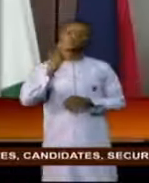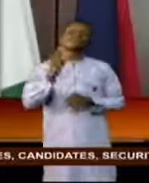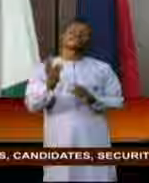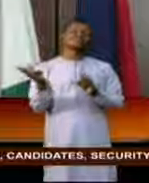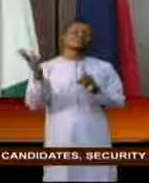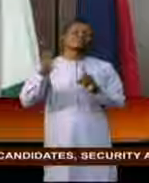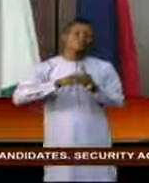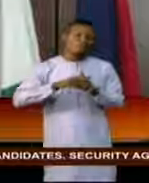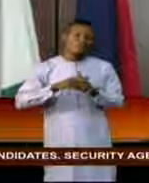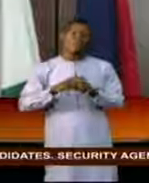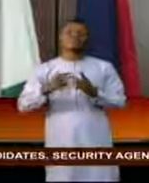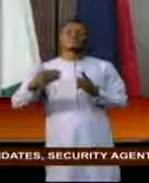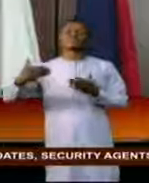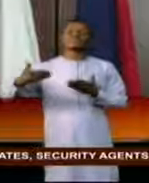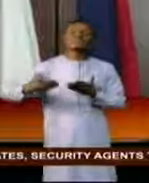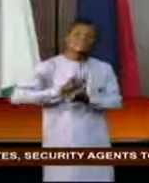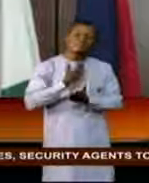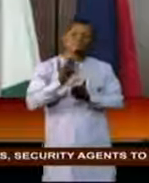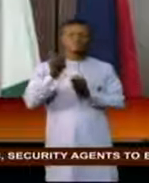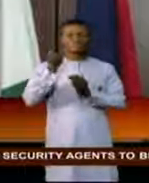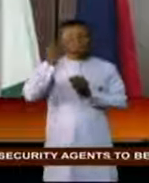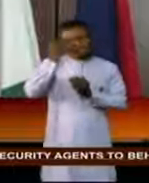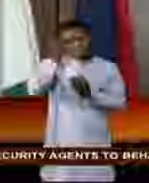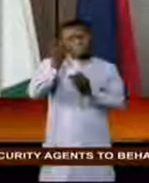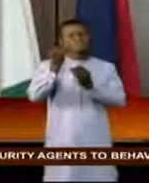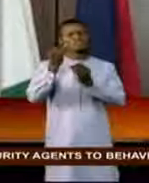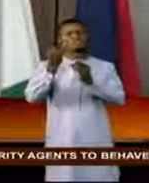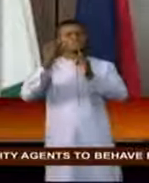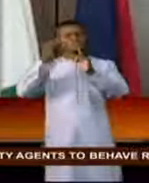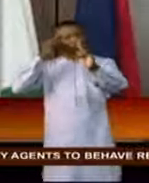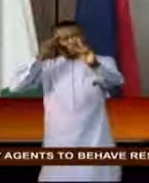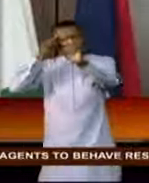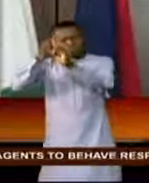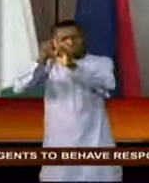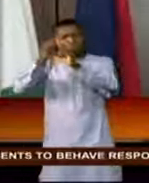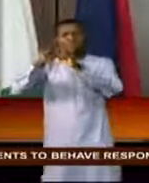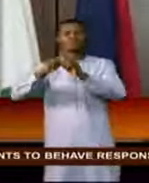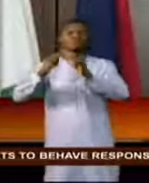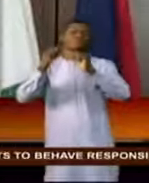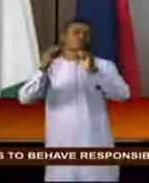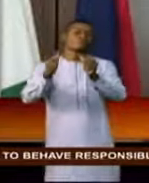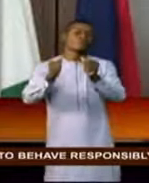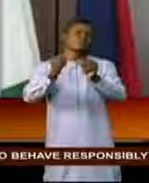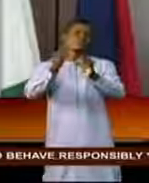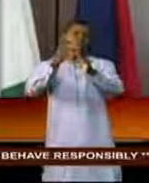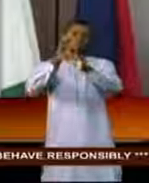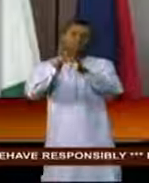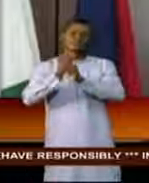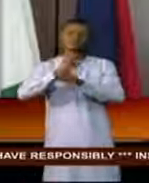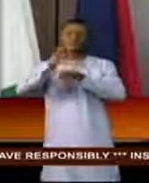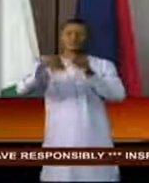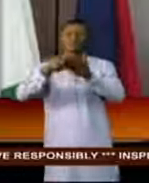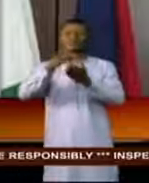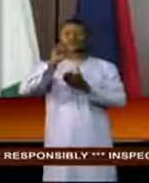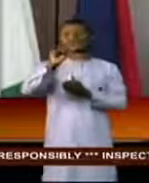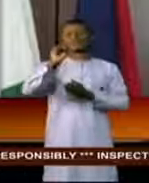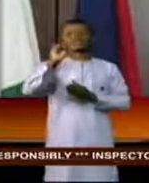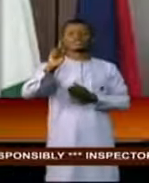unique initiatives aimed at accelerating the achievement of the sustainable